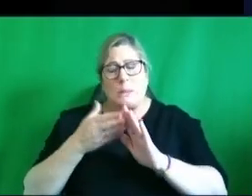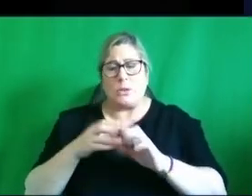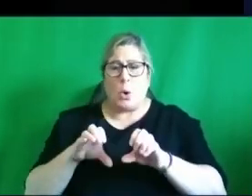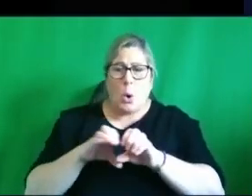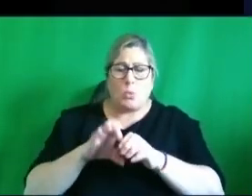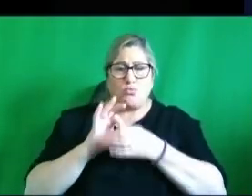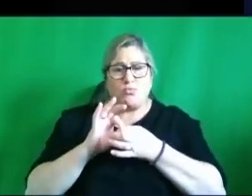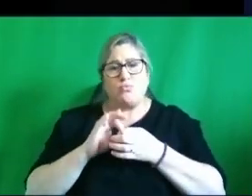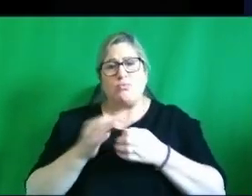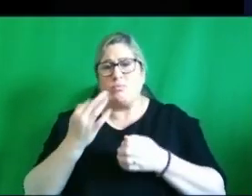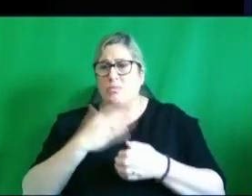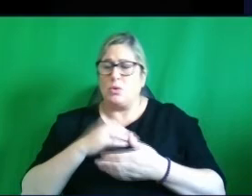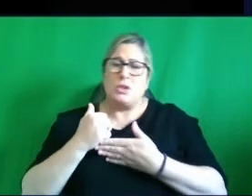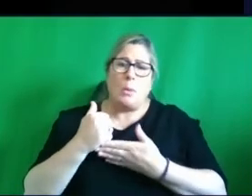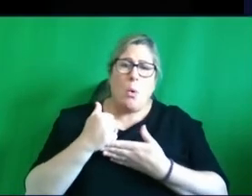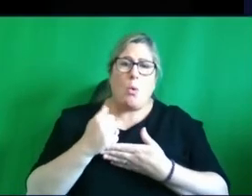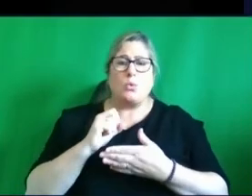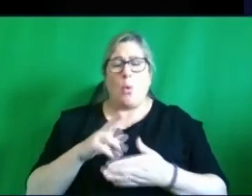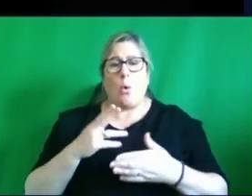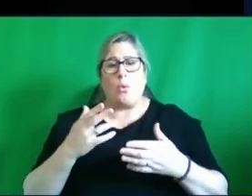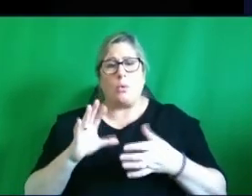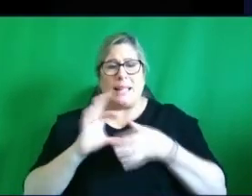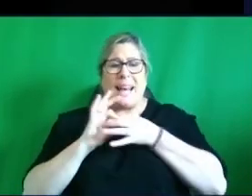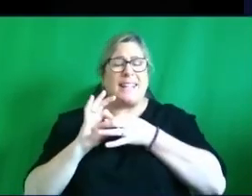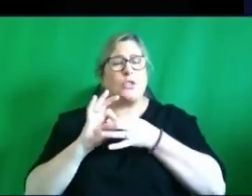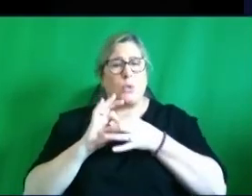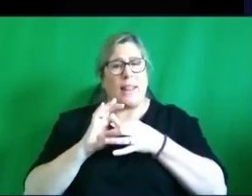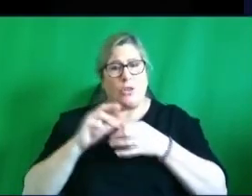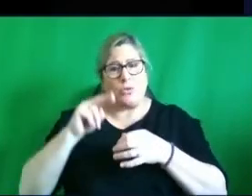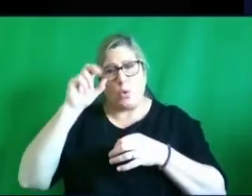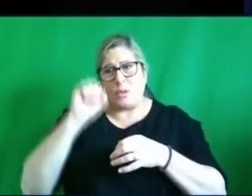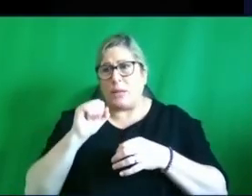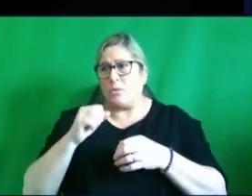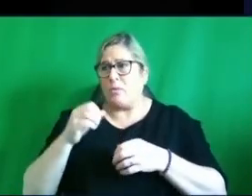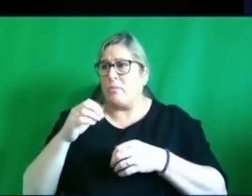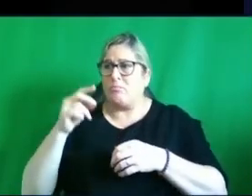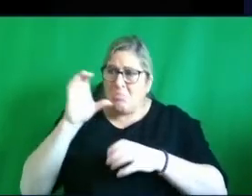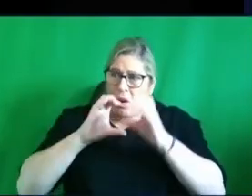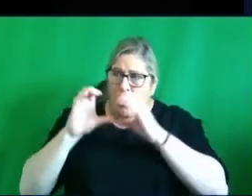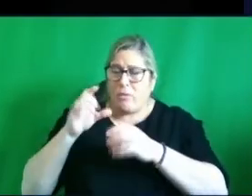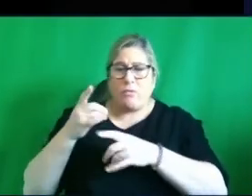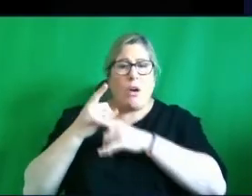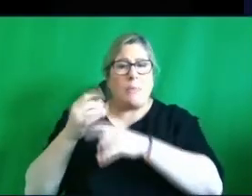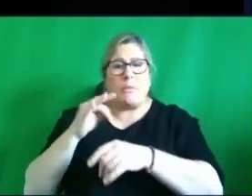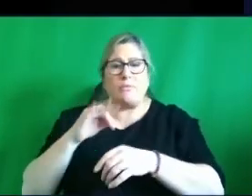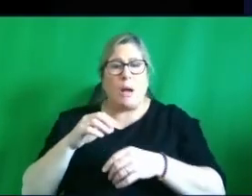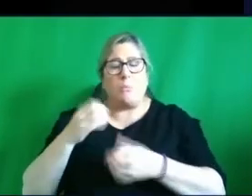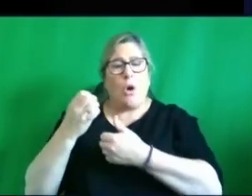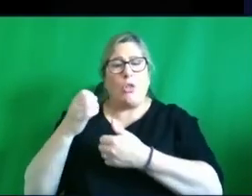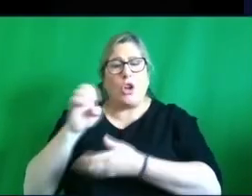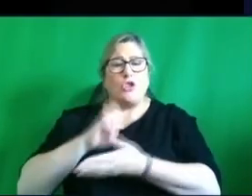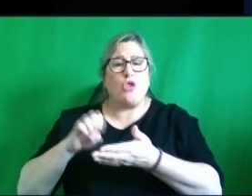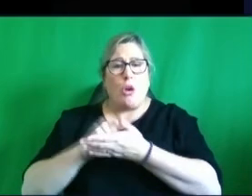supportive or connecting together as an island to get help from other european countries under the european uh reference network